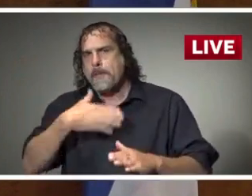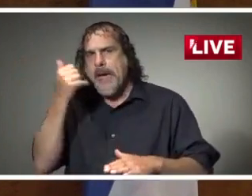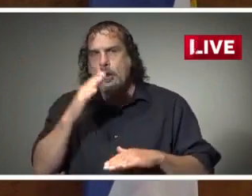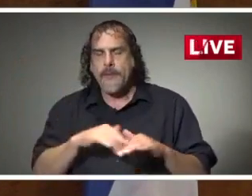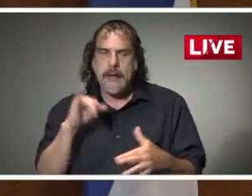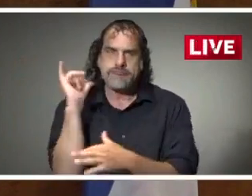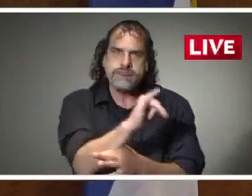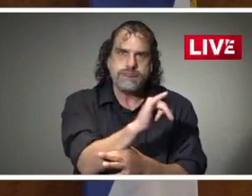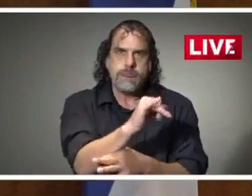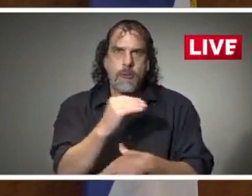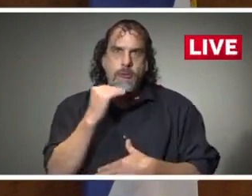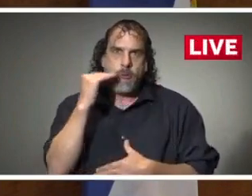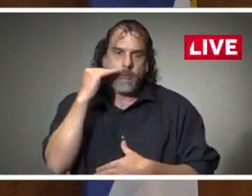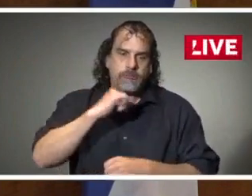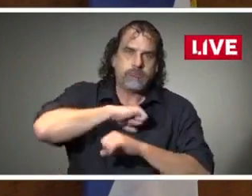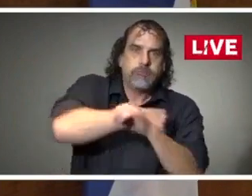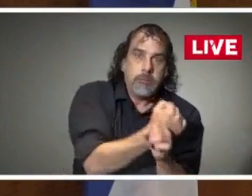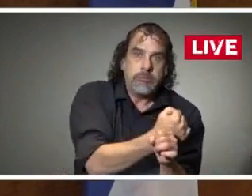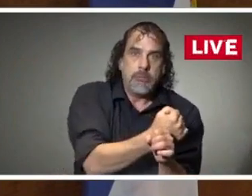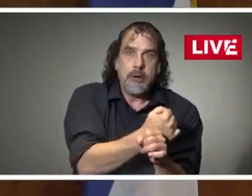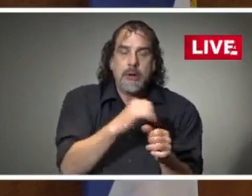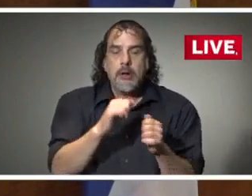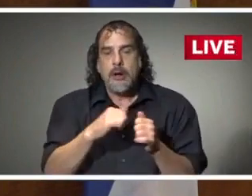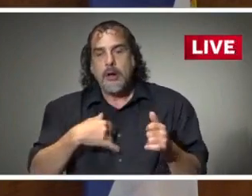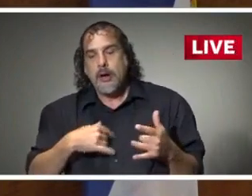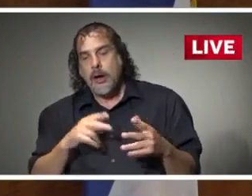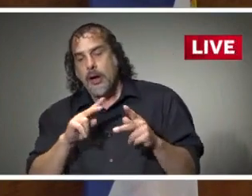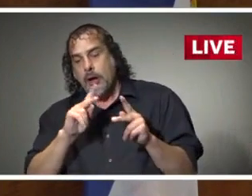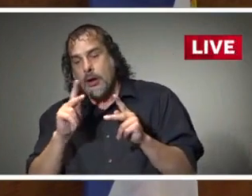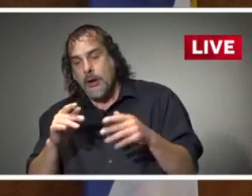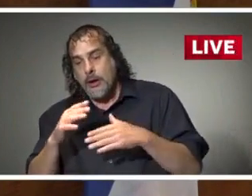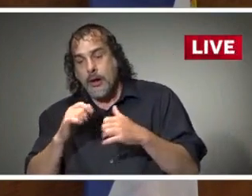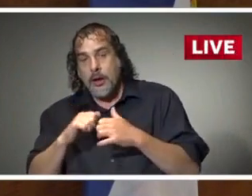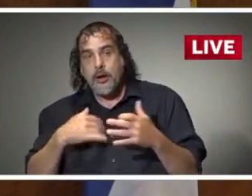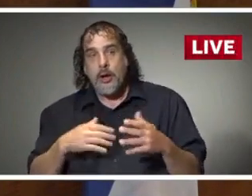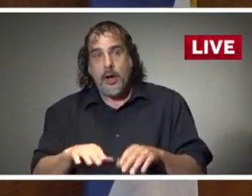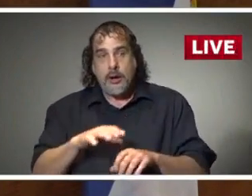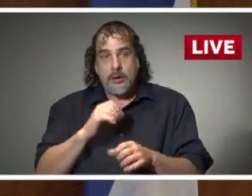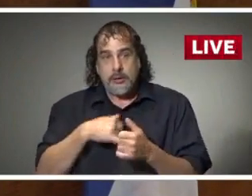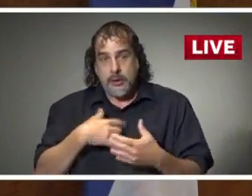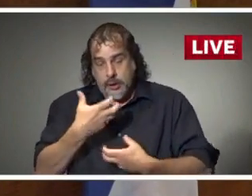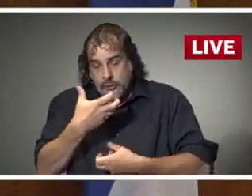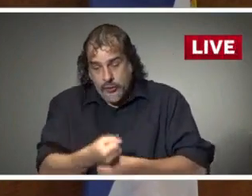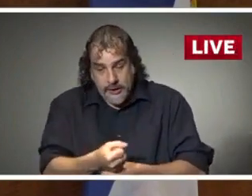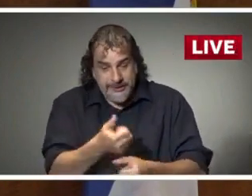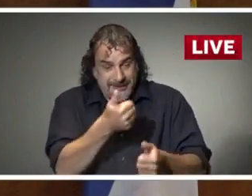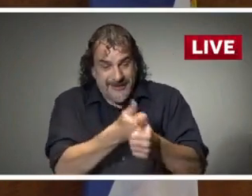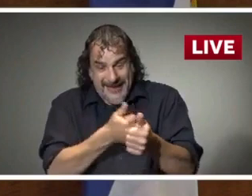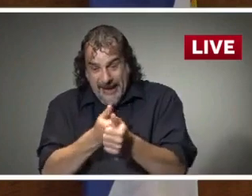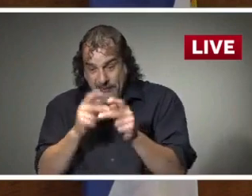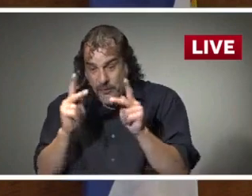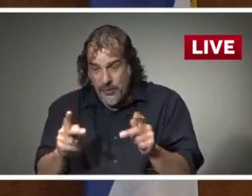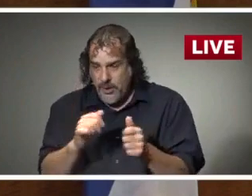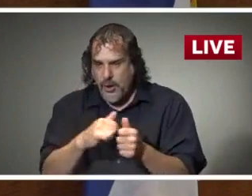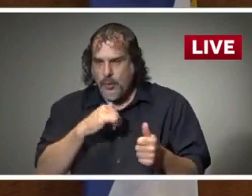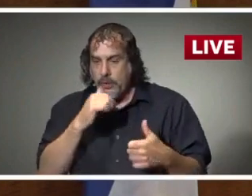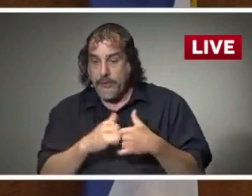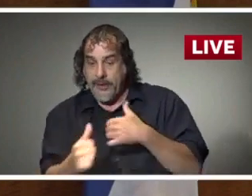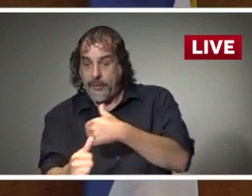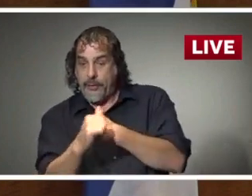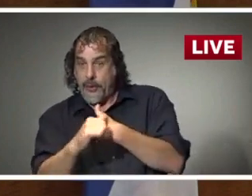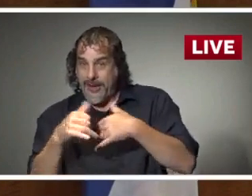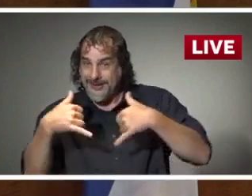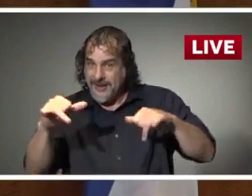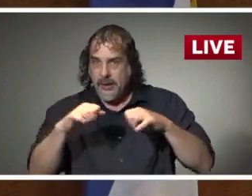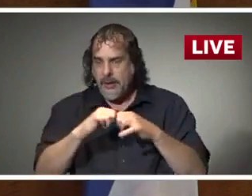risk is better than unchecked government power as we work to keep reopening. That's what we're all